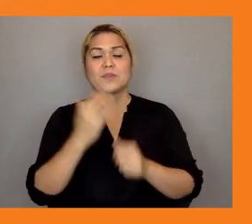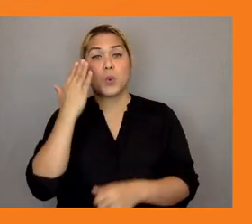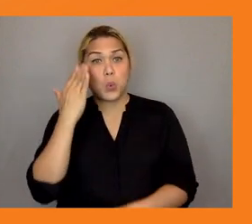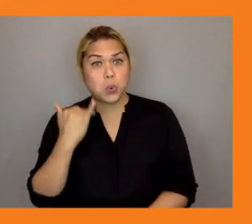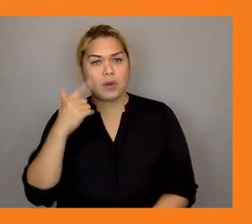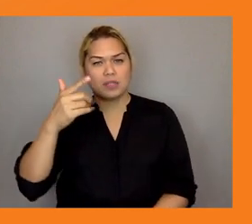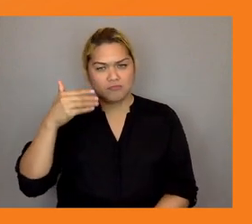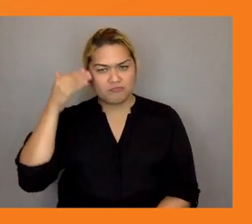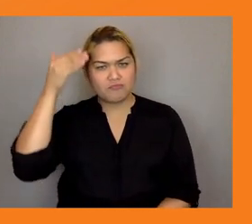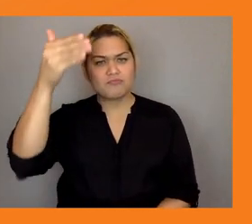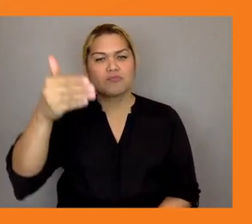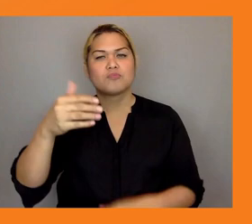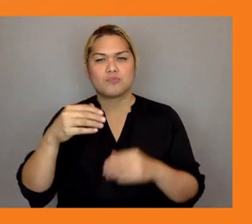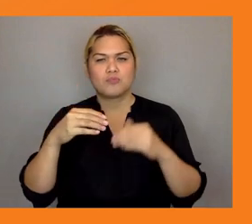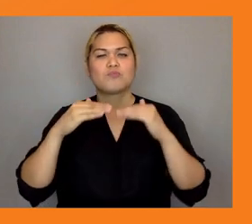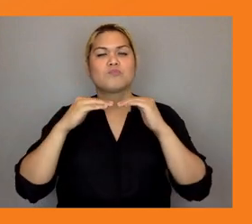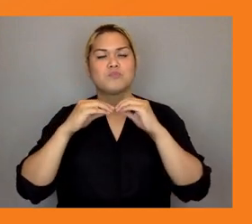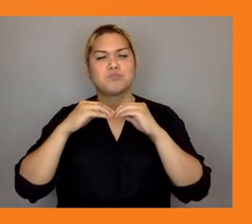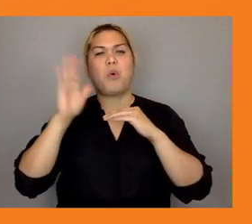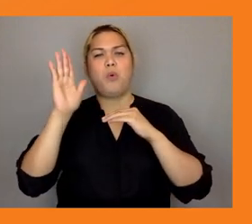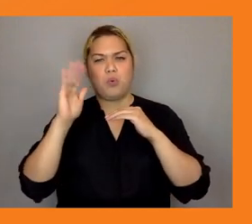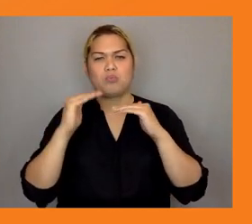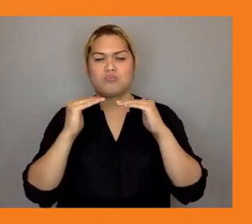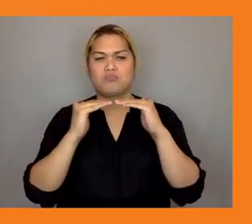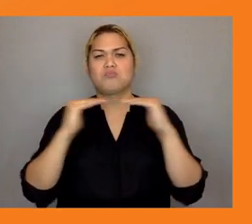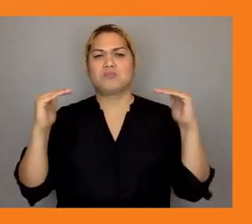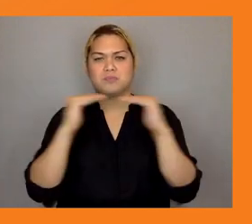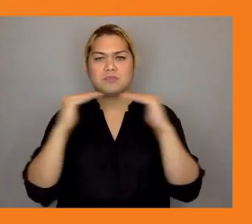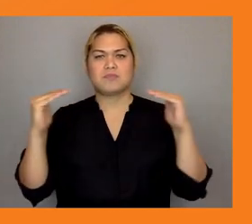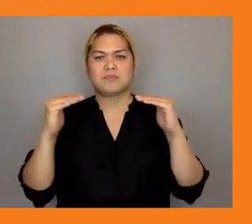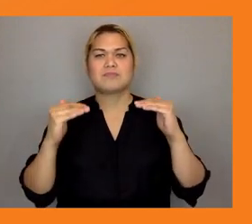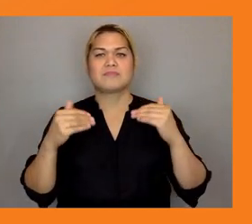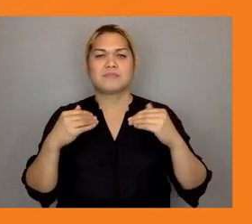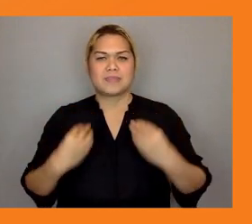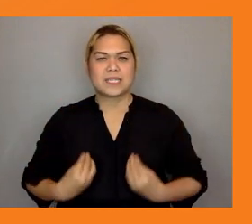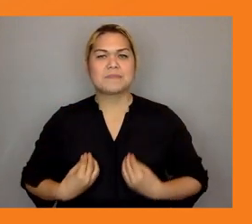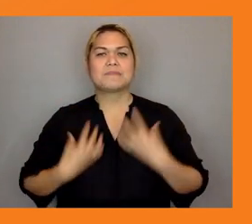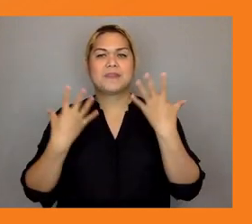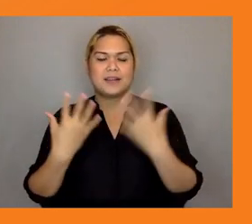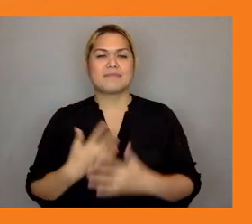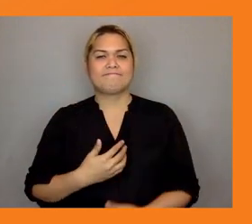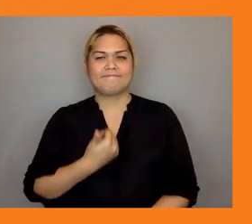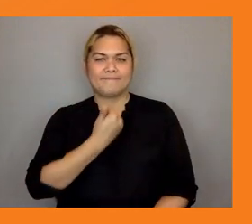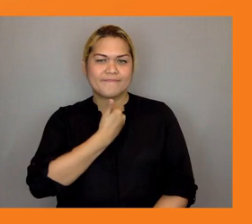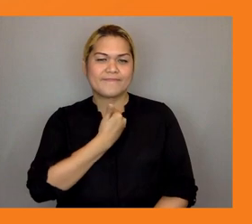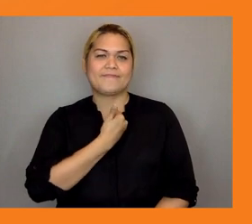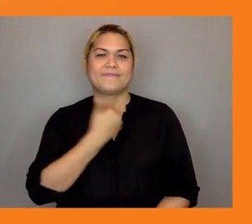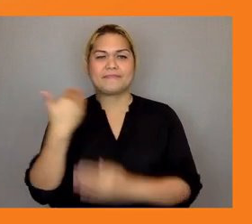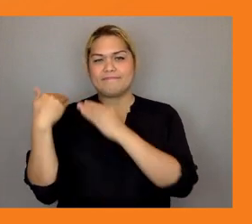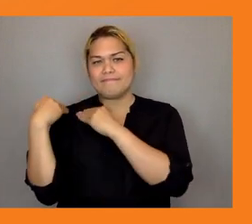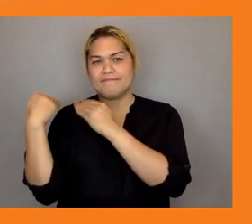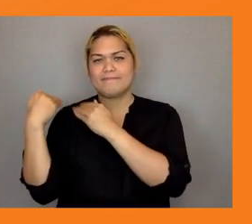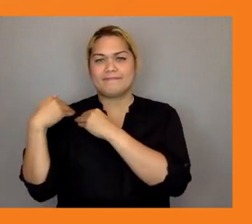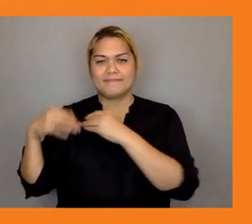them to affect change in society at present on behalf of the adb and the civil society organizations